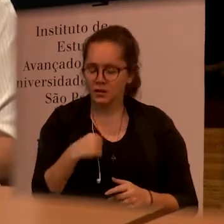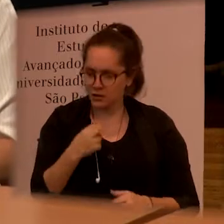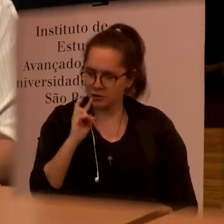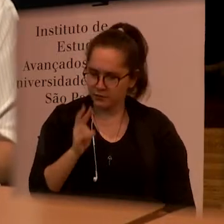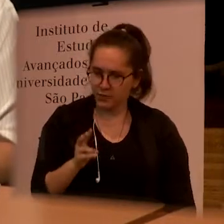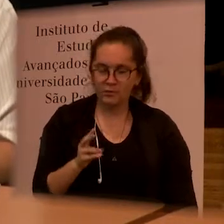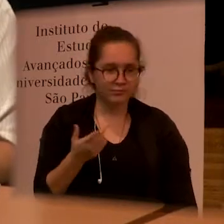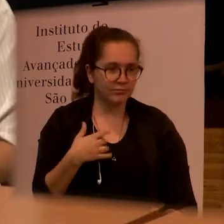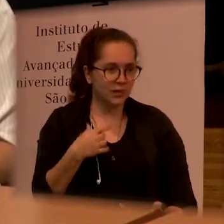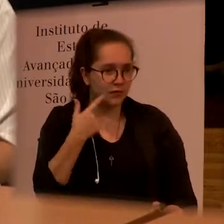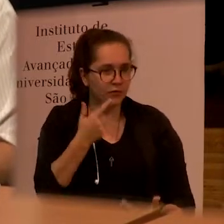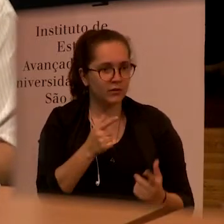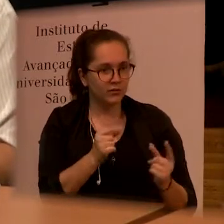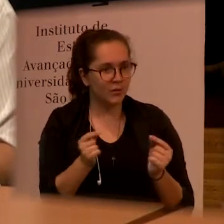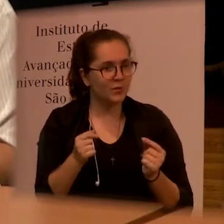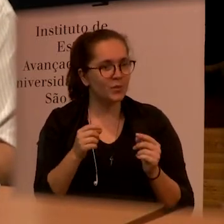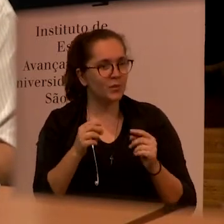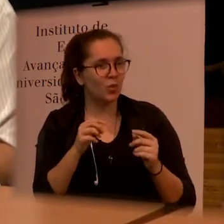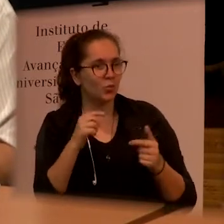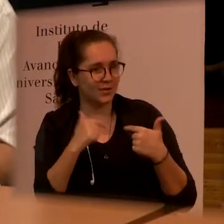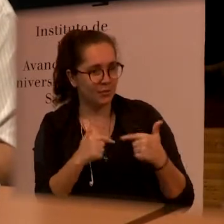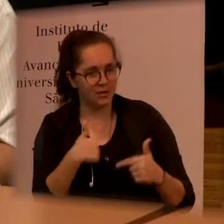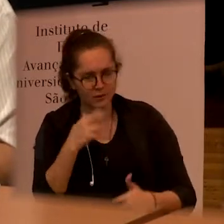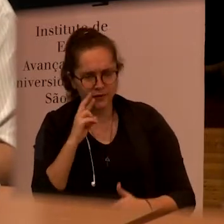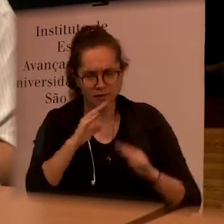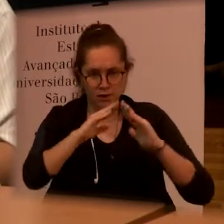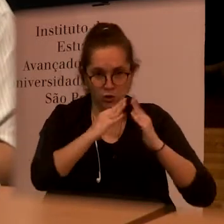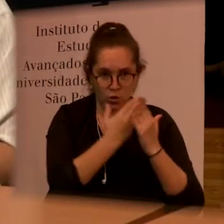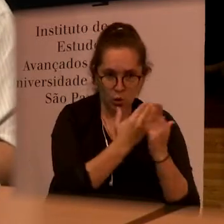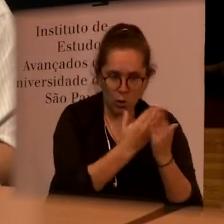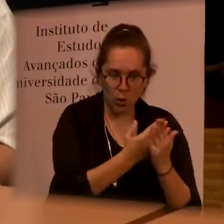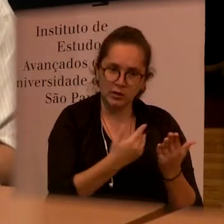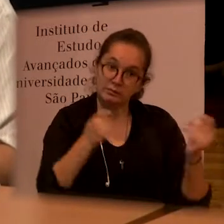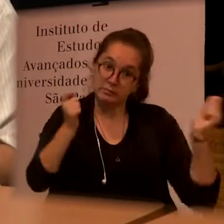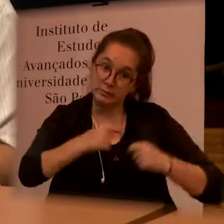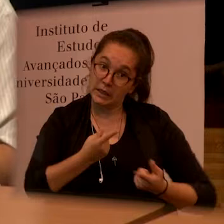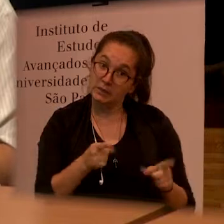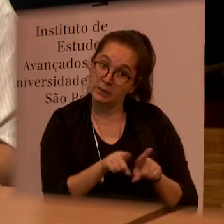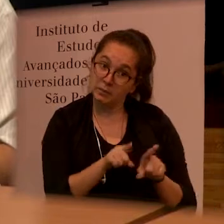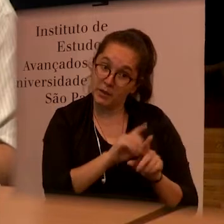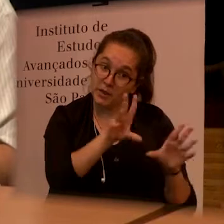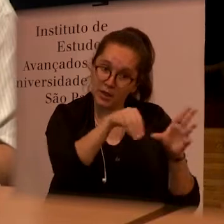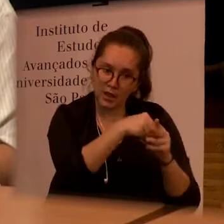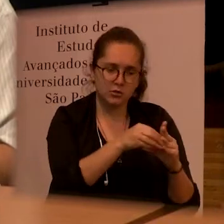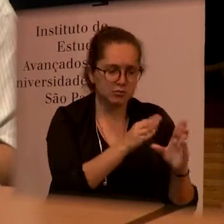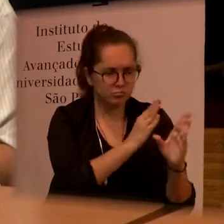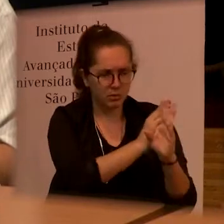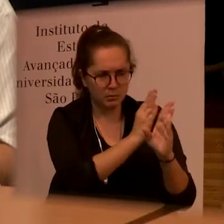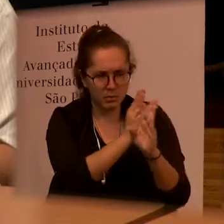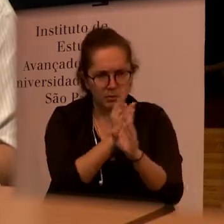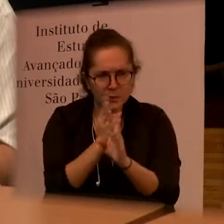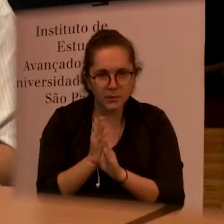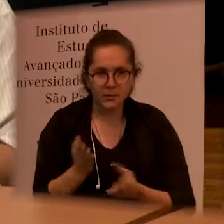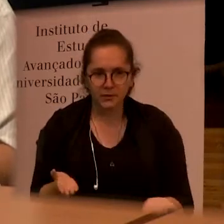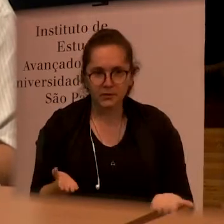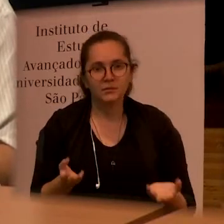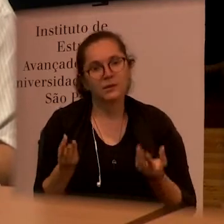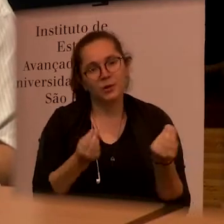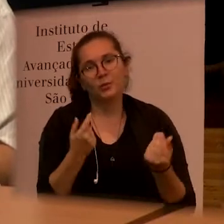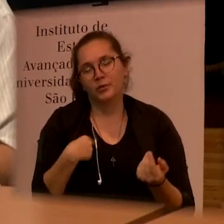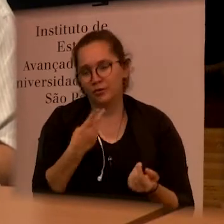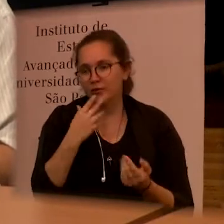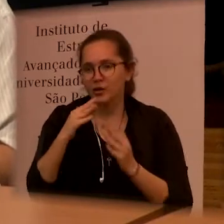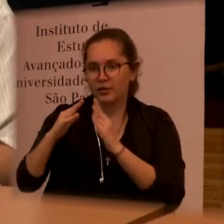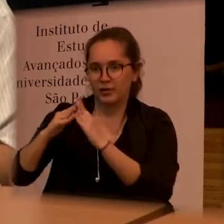specific actions maybe we should have a framework in having the school with an identification